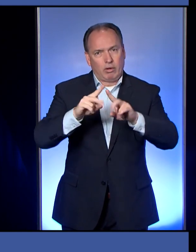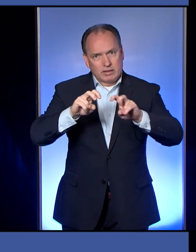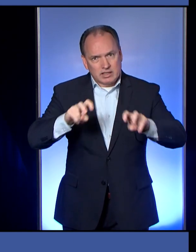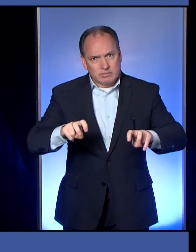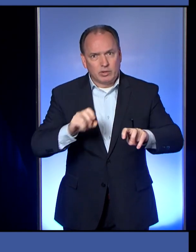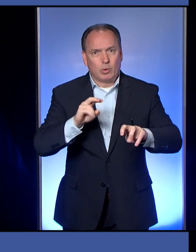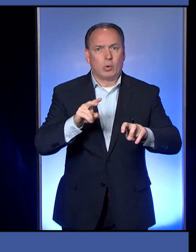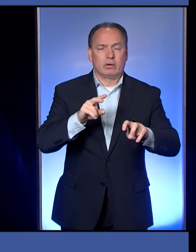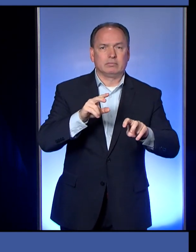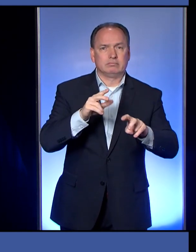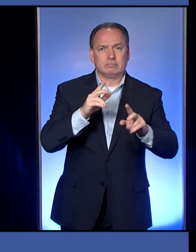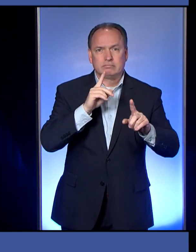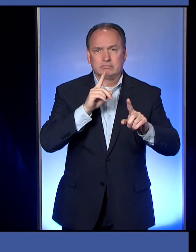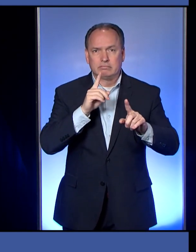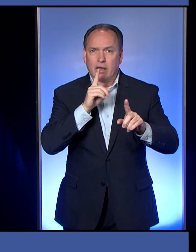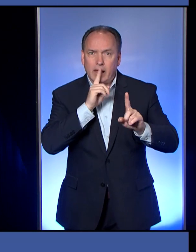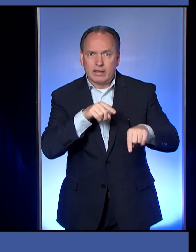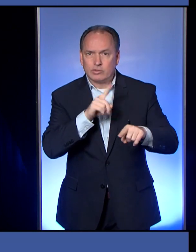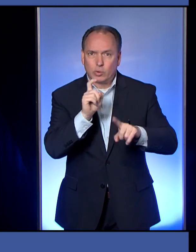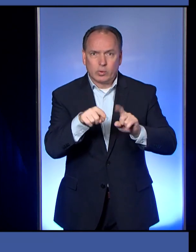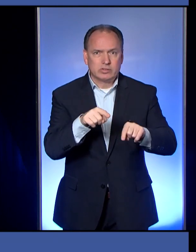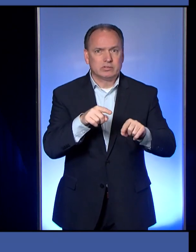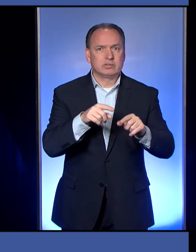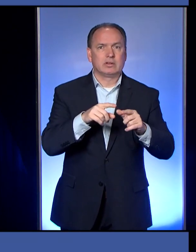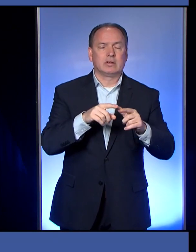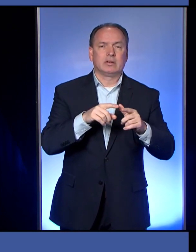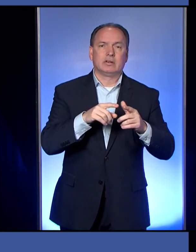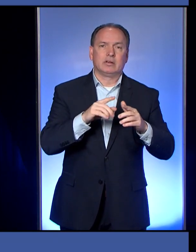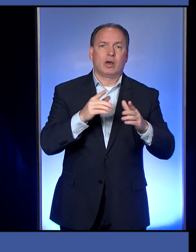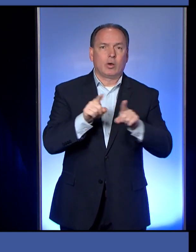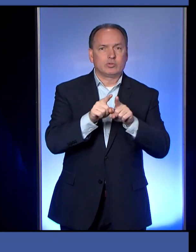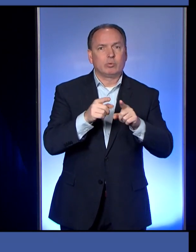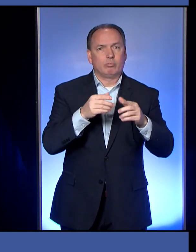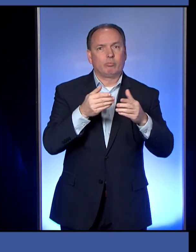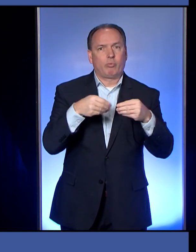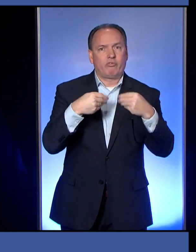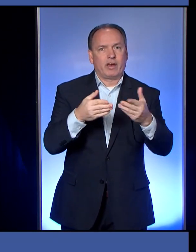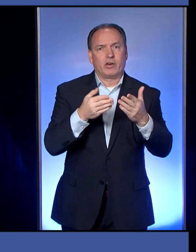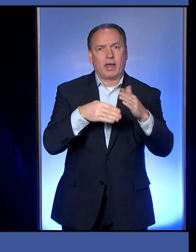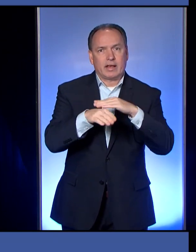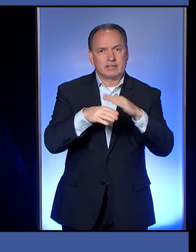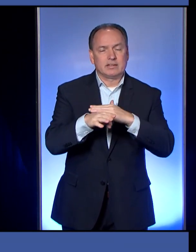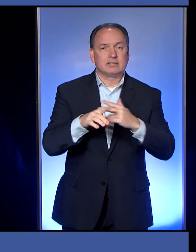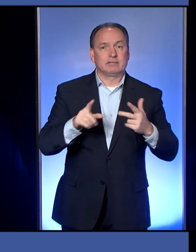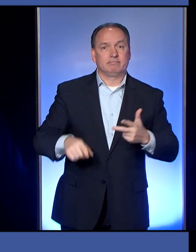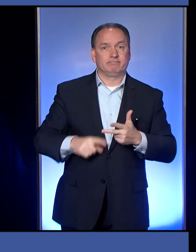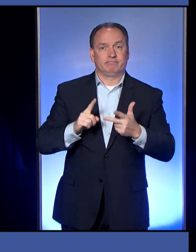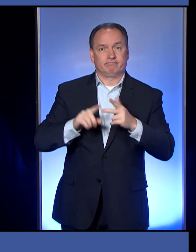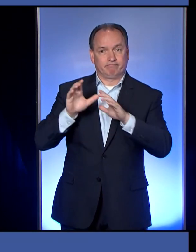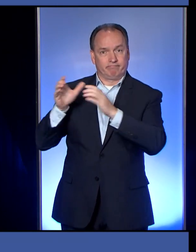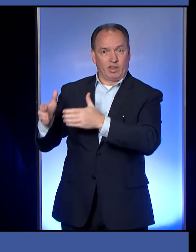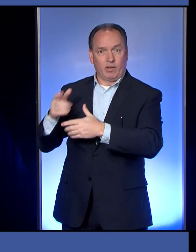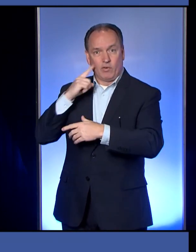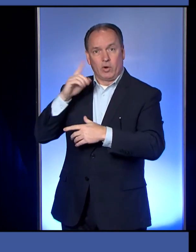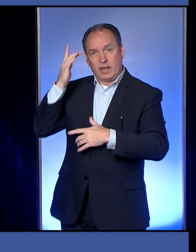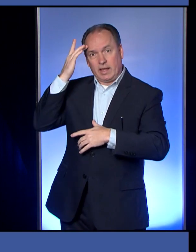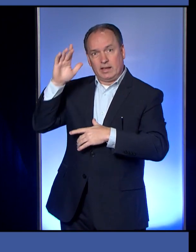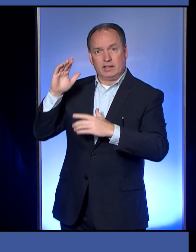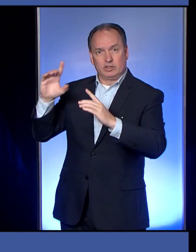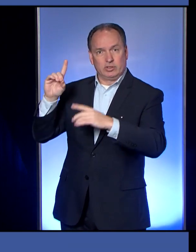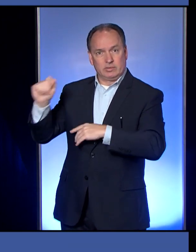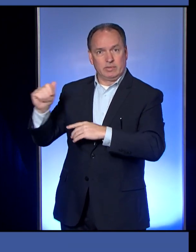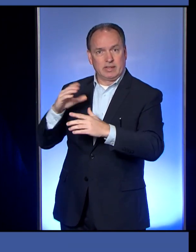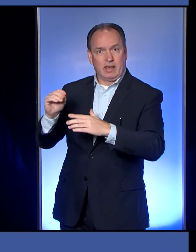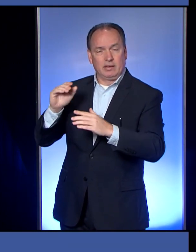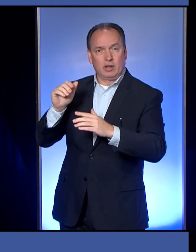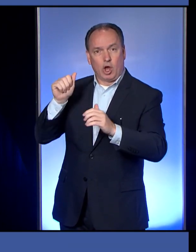to just help answer some questions as related to provider access. For intellectual disabilities and autism services, we'd like